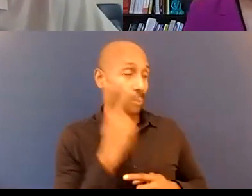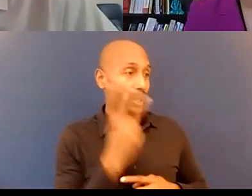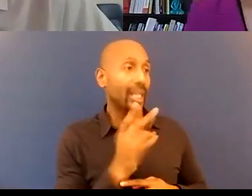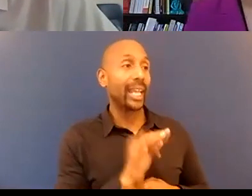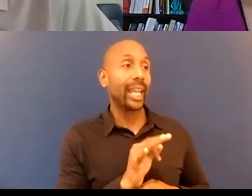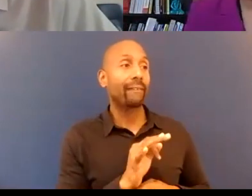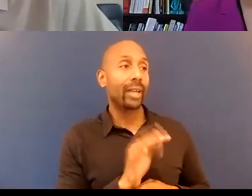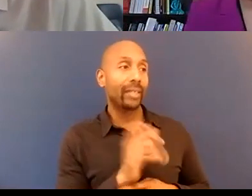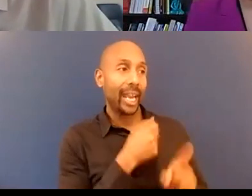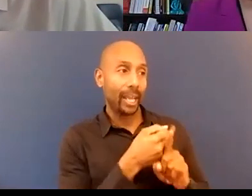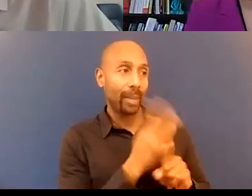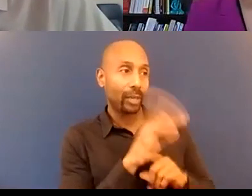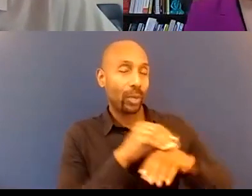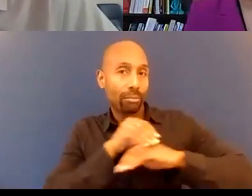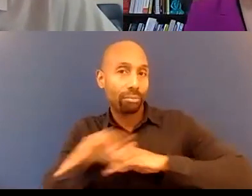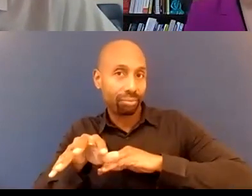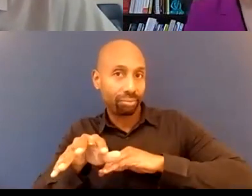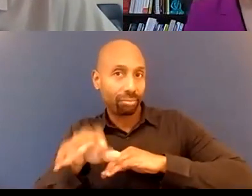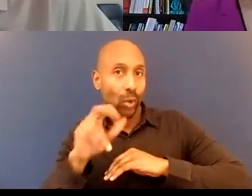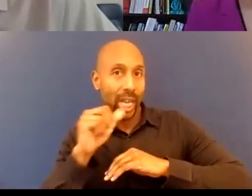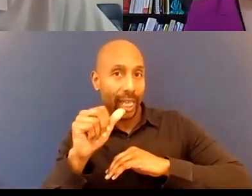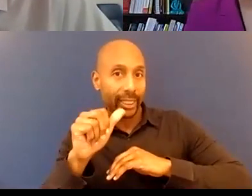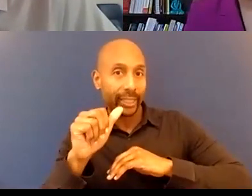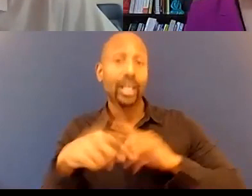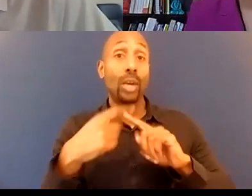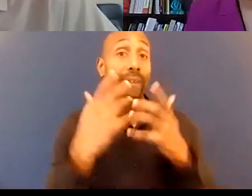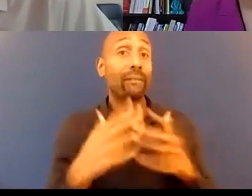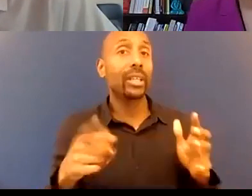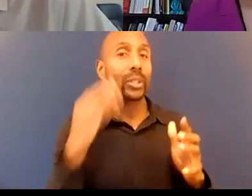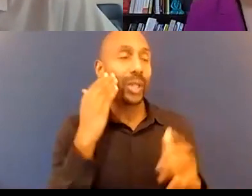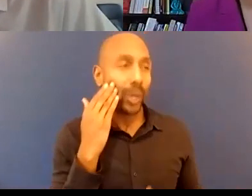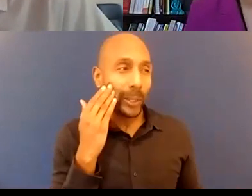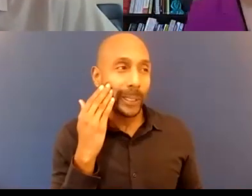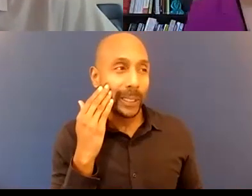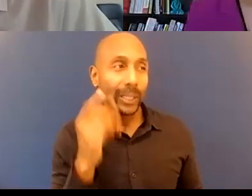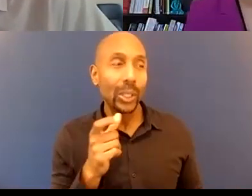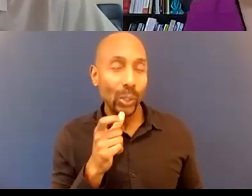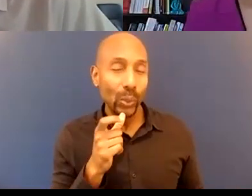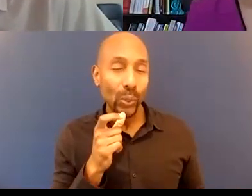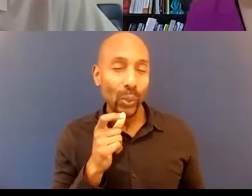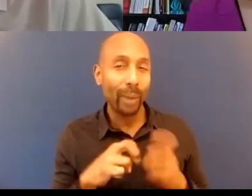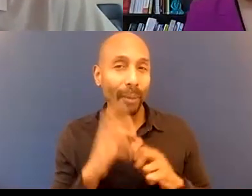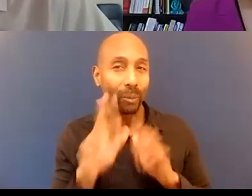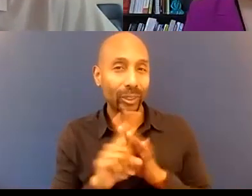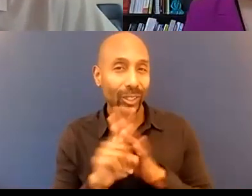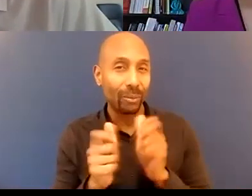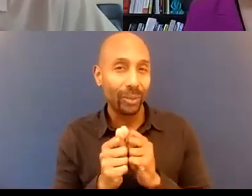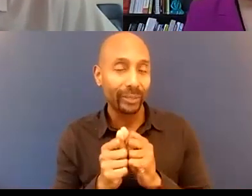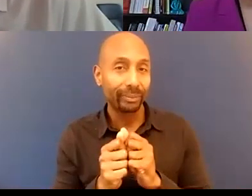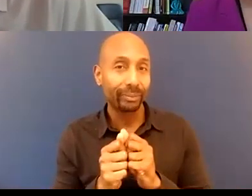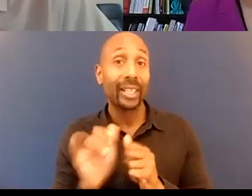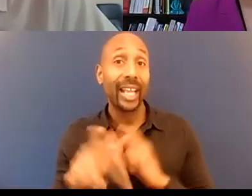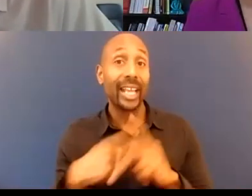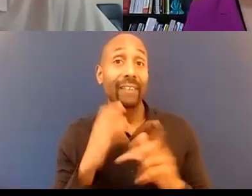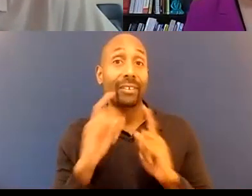finish who you're going to have problems with and those are conversations that you have with the chief because if the message gets distorted from the top